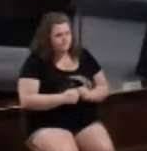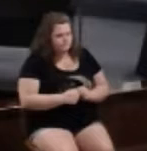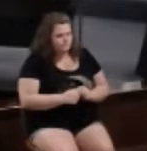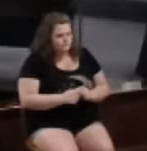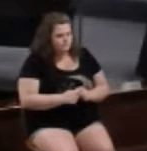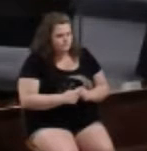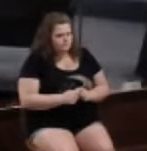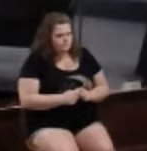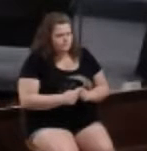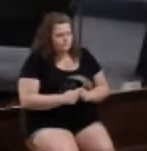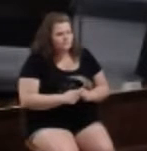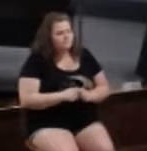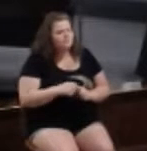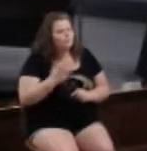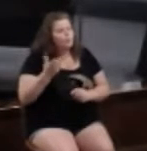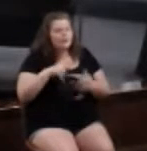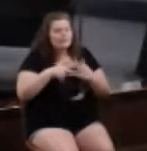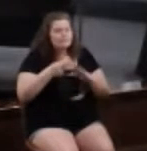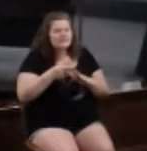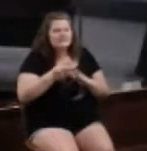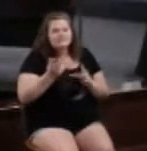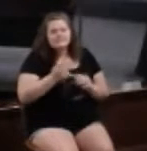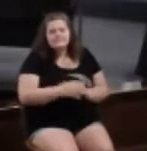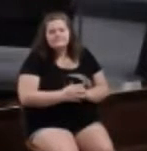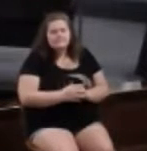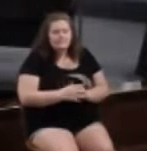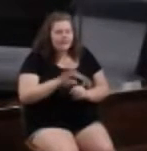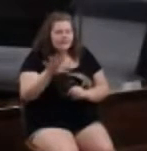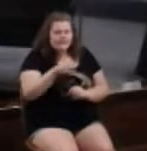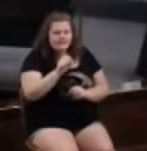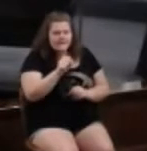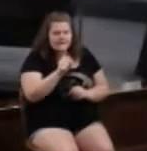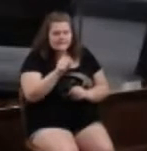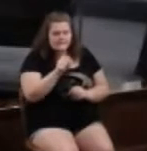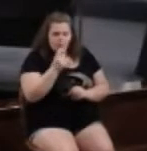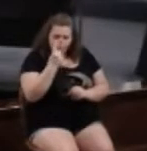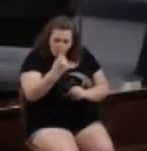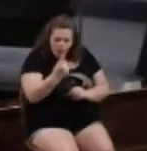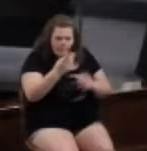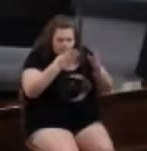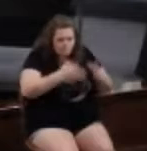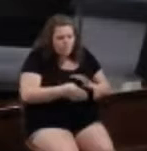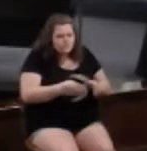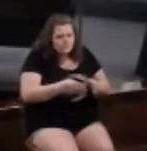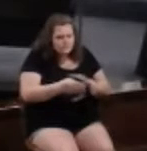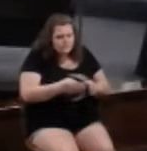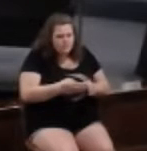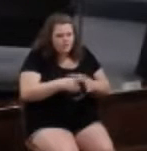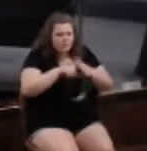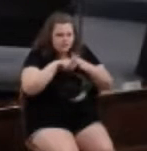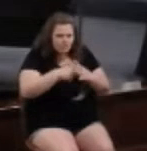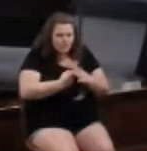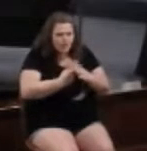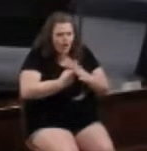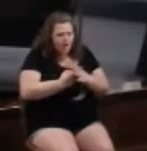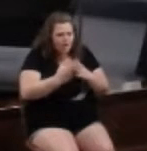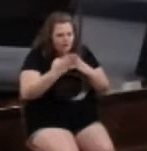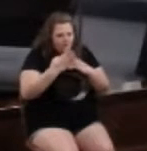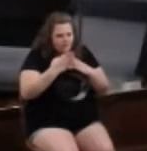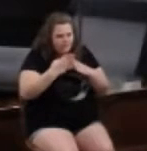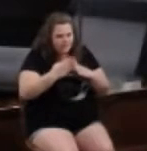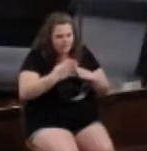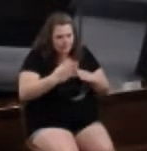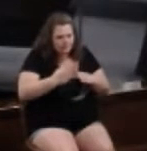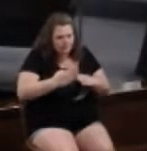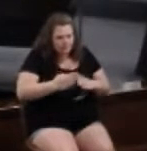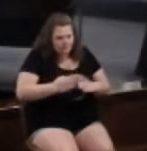He's saying it takes one person. It takes one person to start the division, and then it